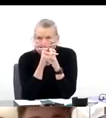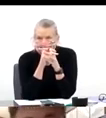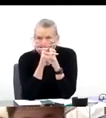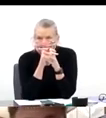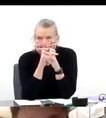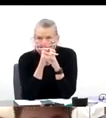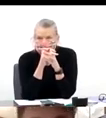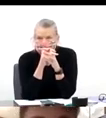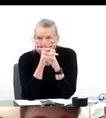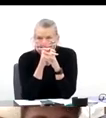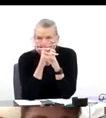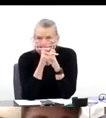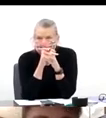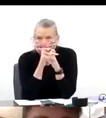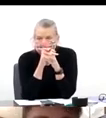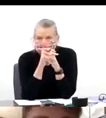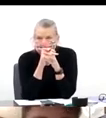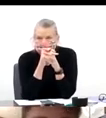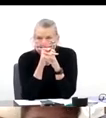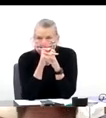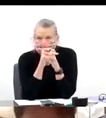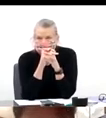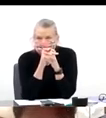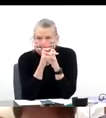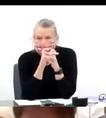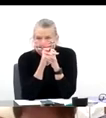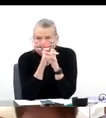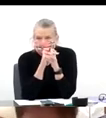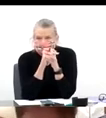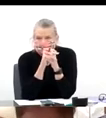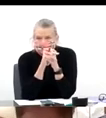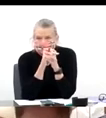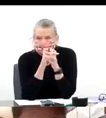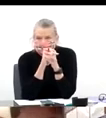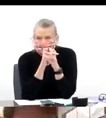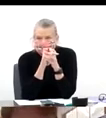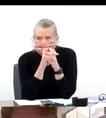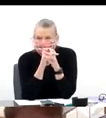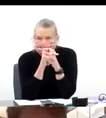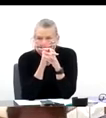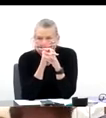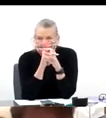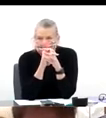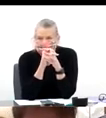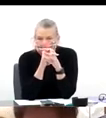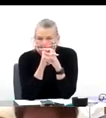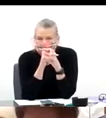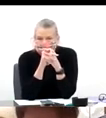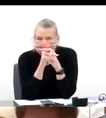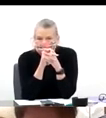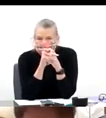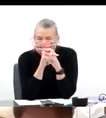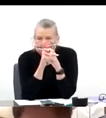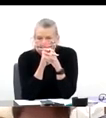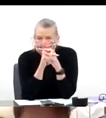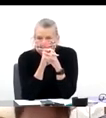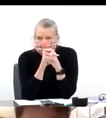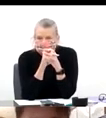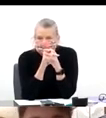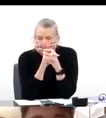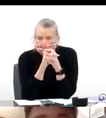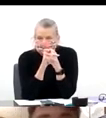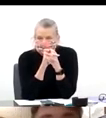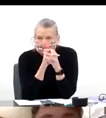with that optimism is a healthy dose of reality, because we know that many states are getting into more and more trouble.